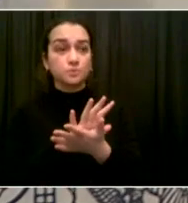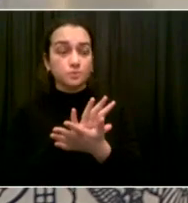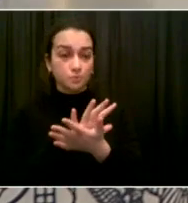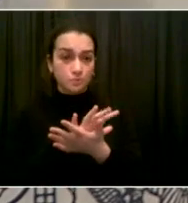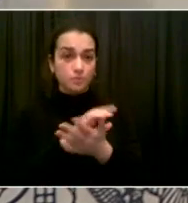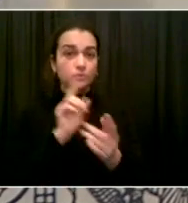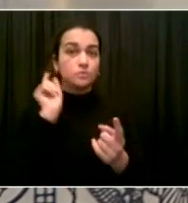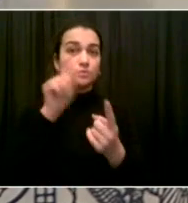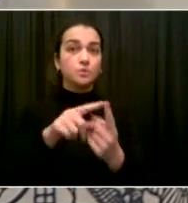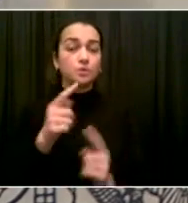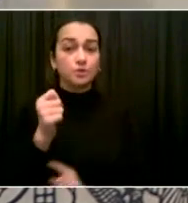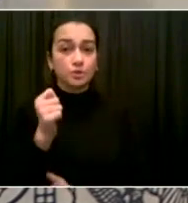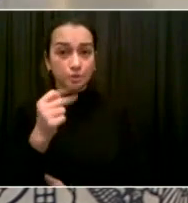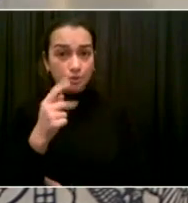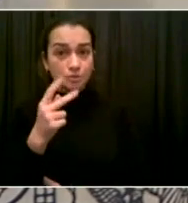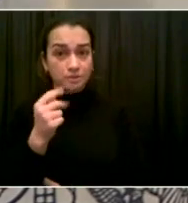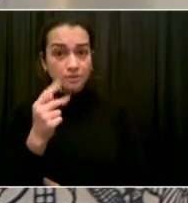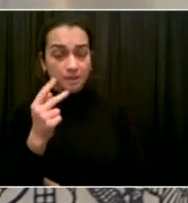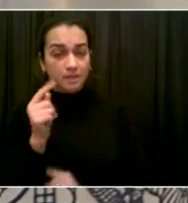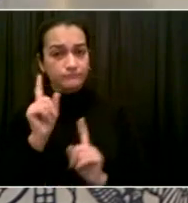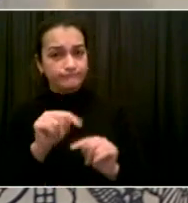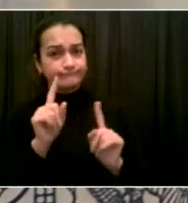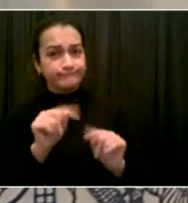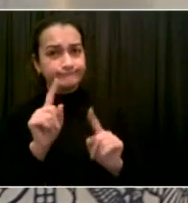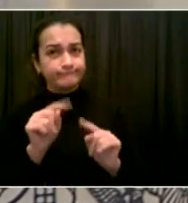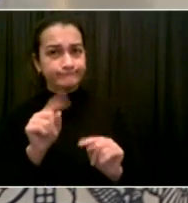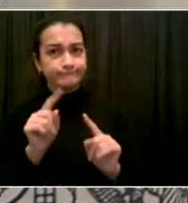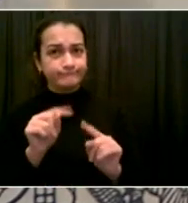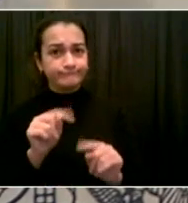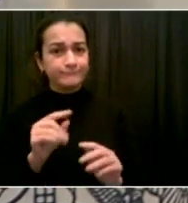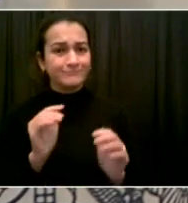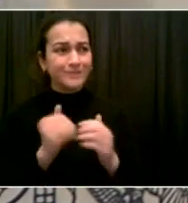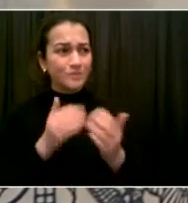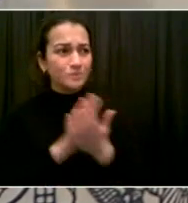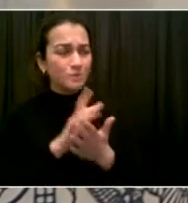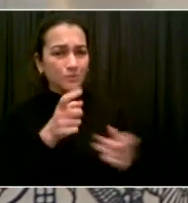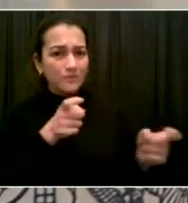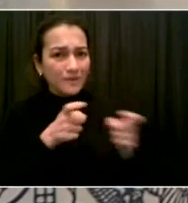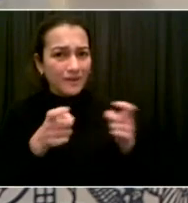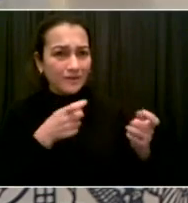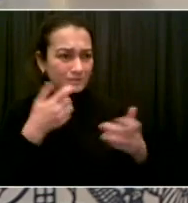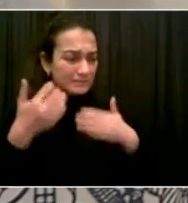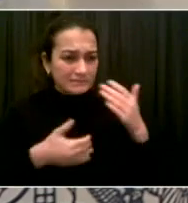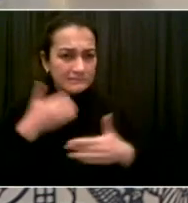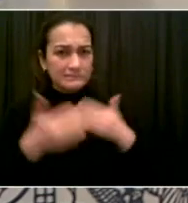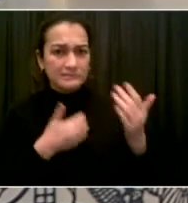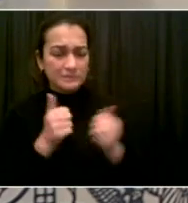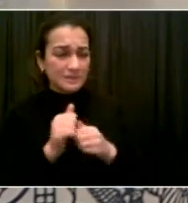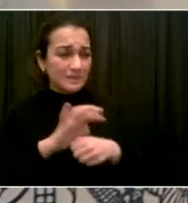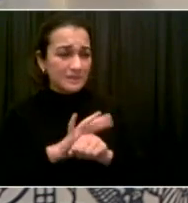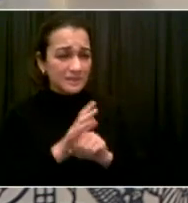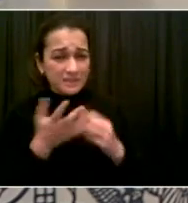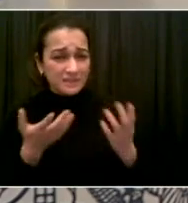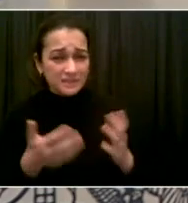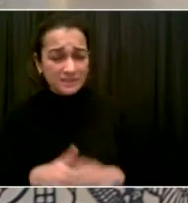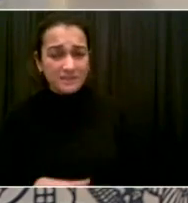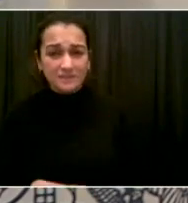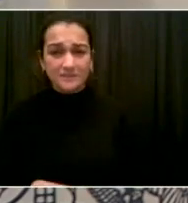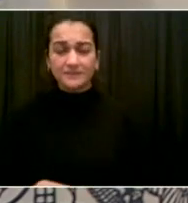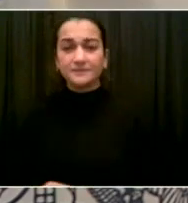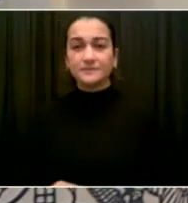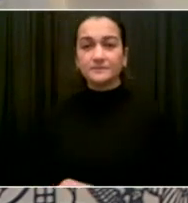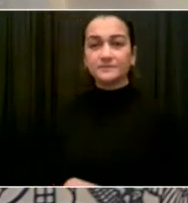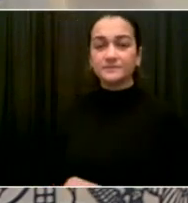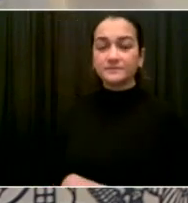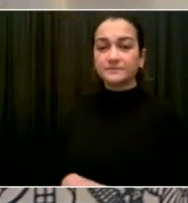thank you, Christina. I'll start and I'll turn to Dr Choksi in a second. First of all, let's start with the most important fact that gold standard